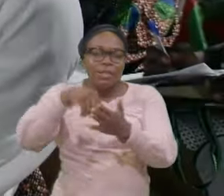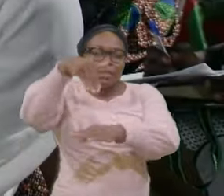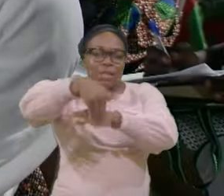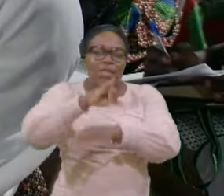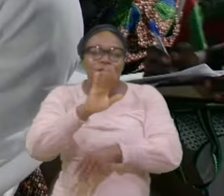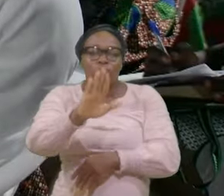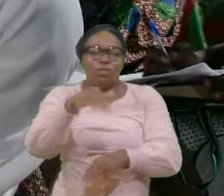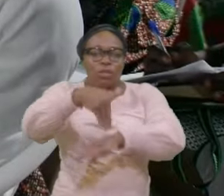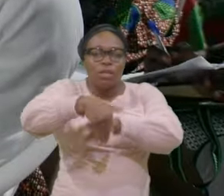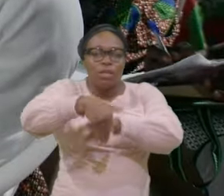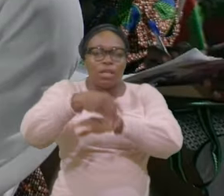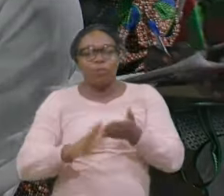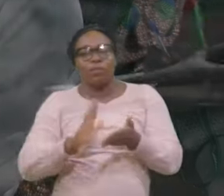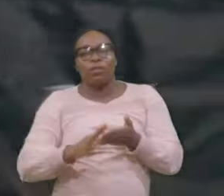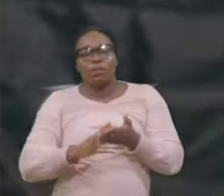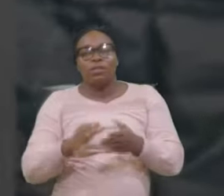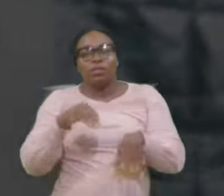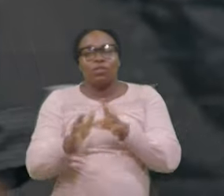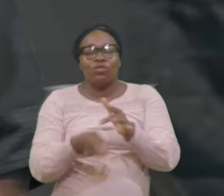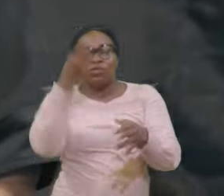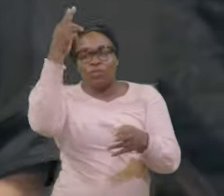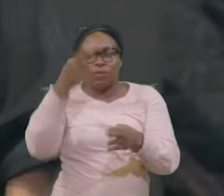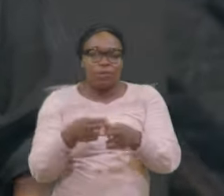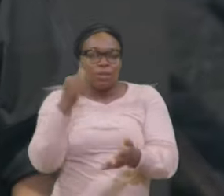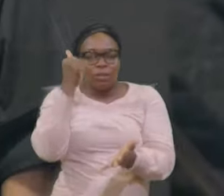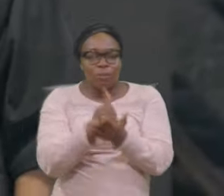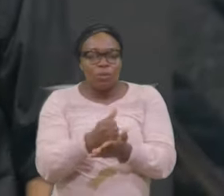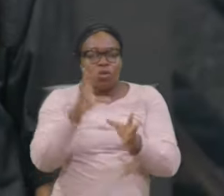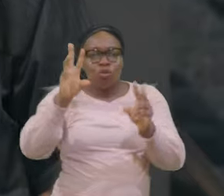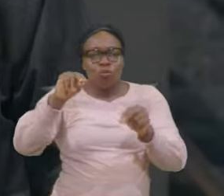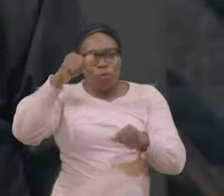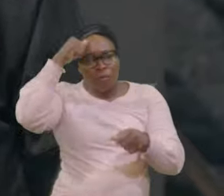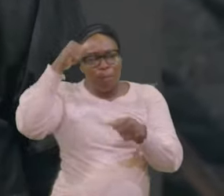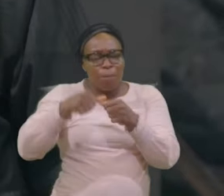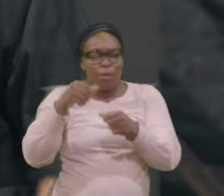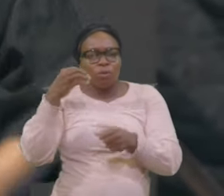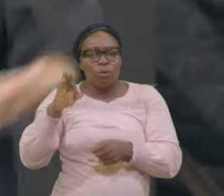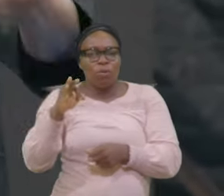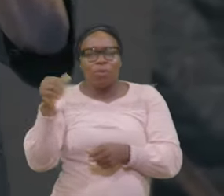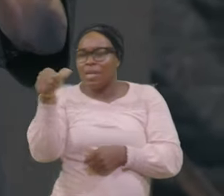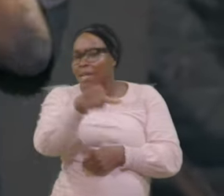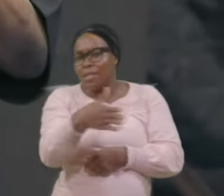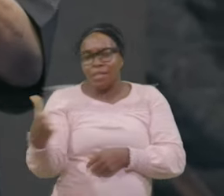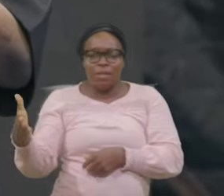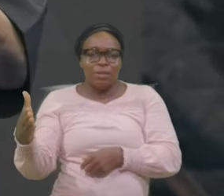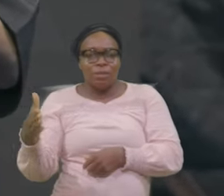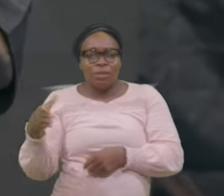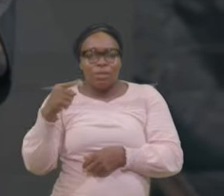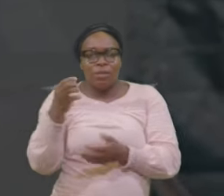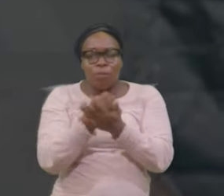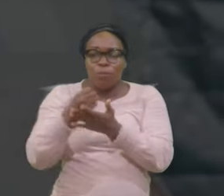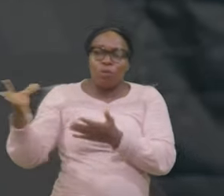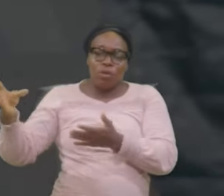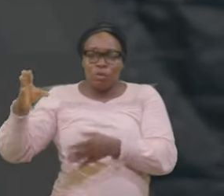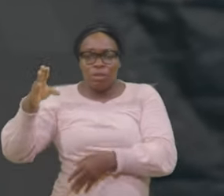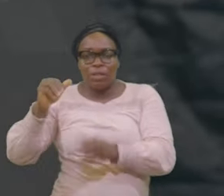No remembrance Of any sin That prodigal Slaver Did before Who forgives